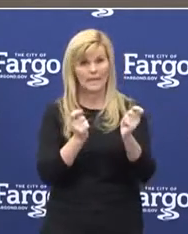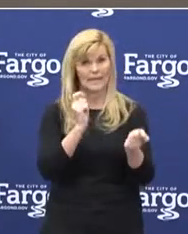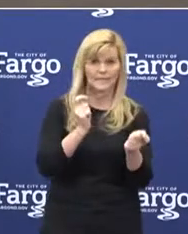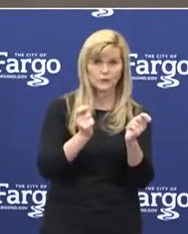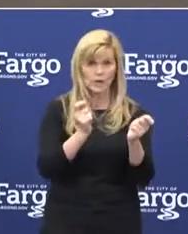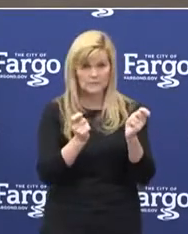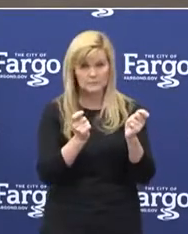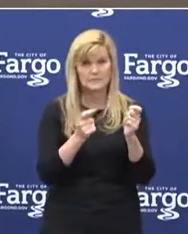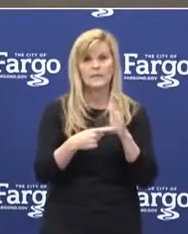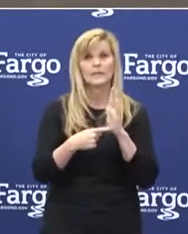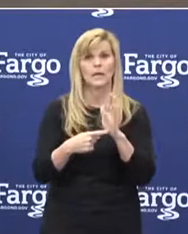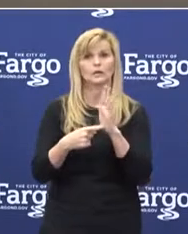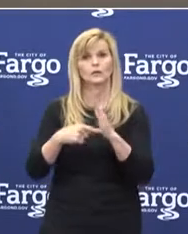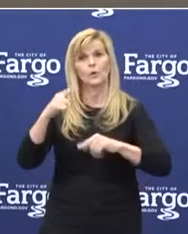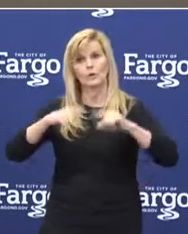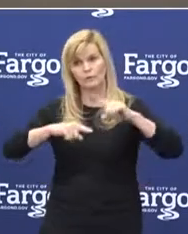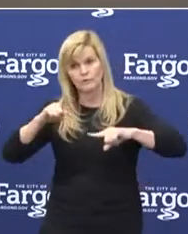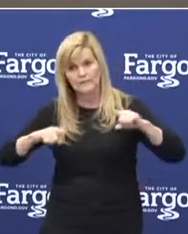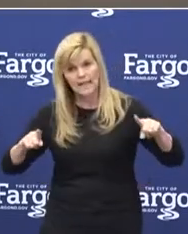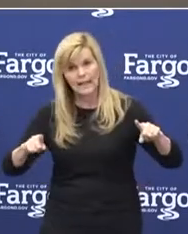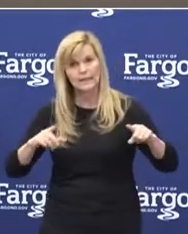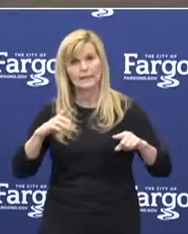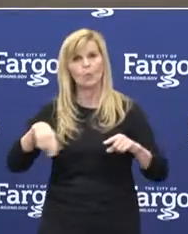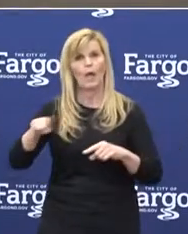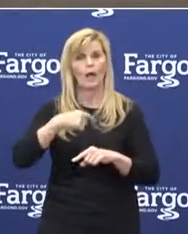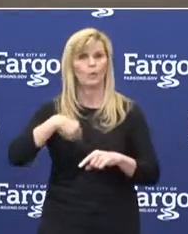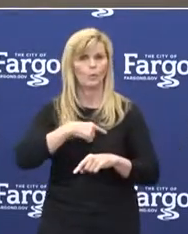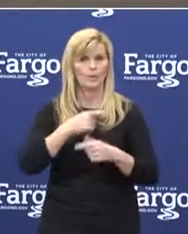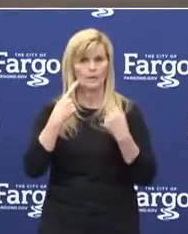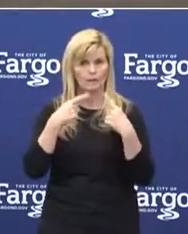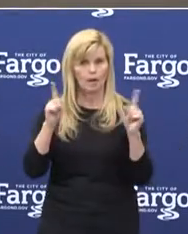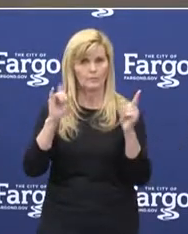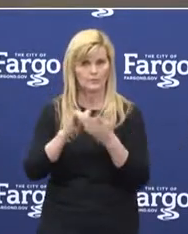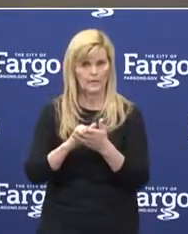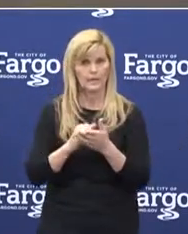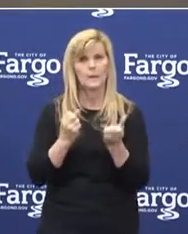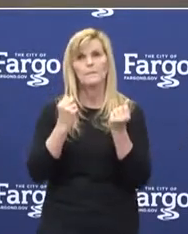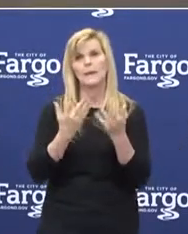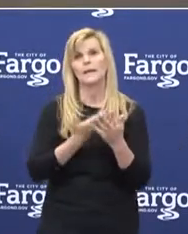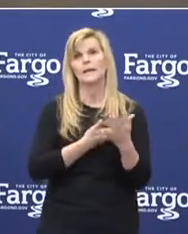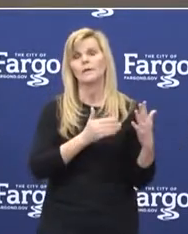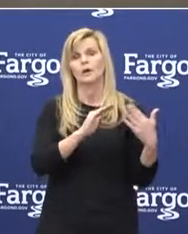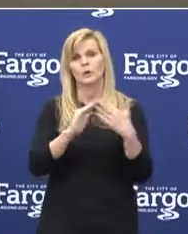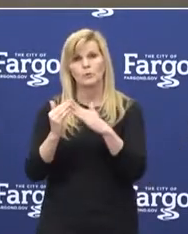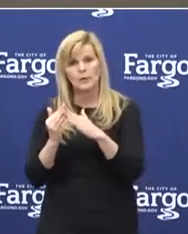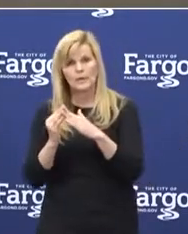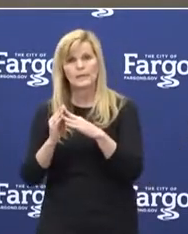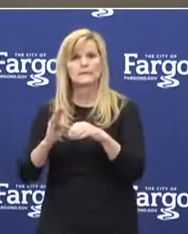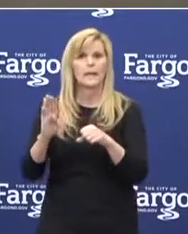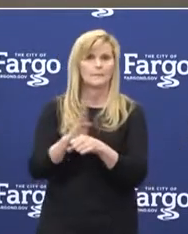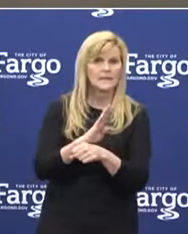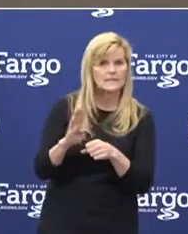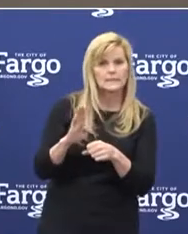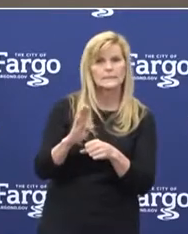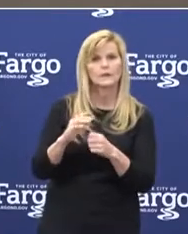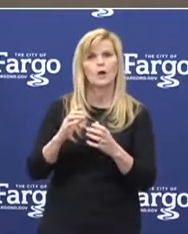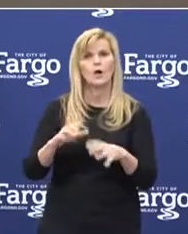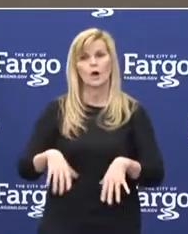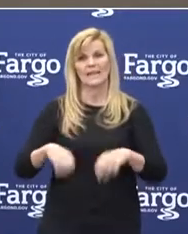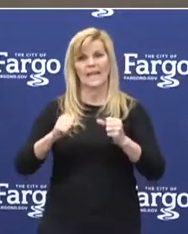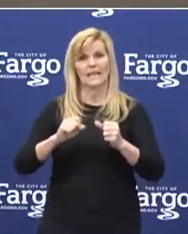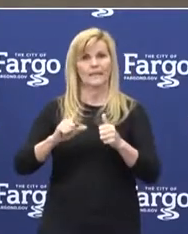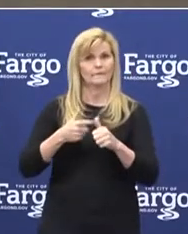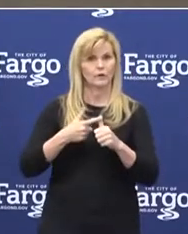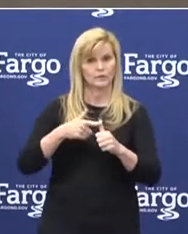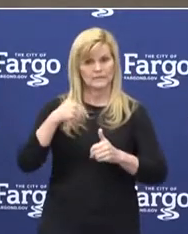and exhibiting versatility in this endeavor. Many of our communities' businesses have also undertaken first steps in the